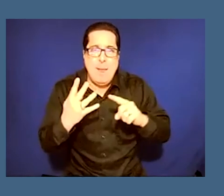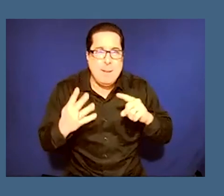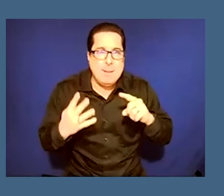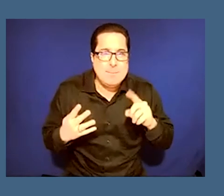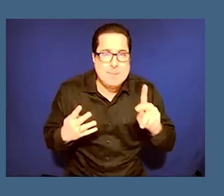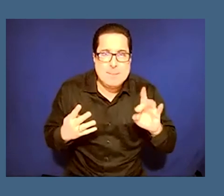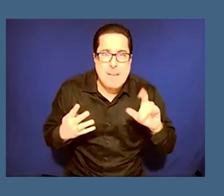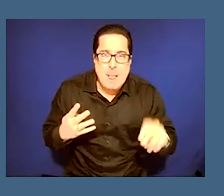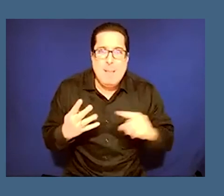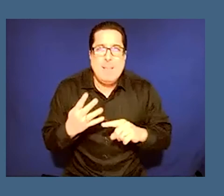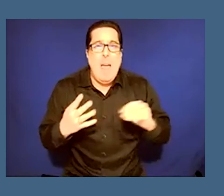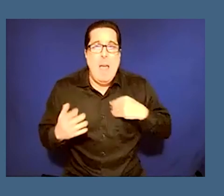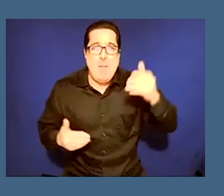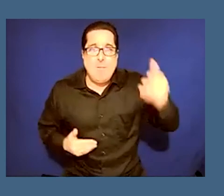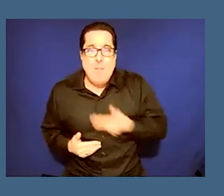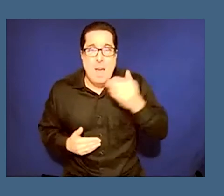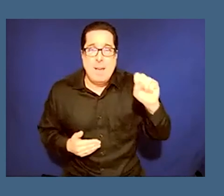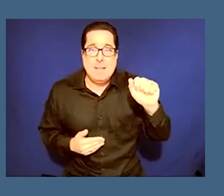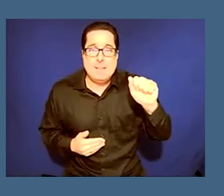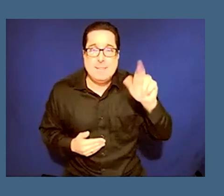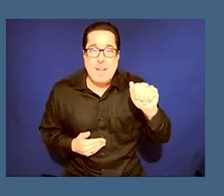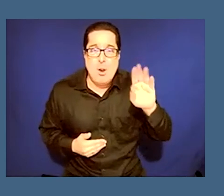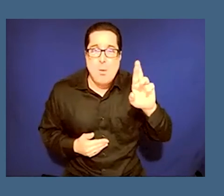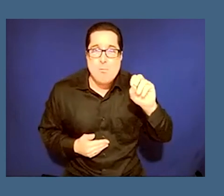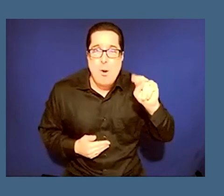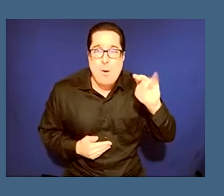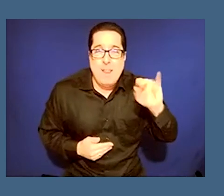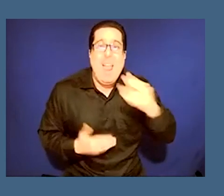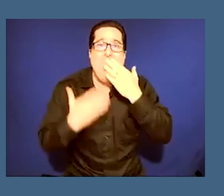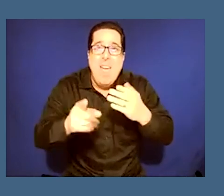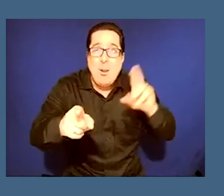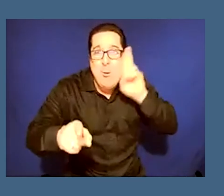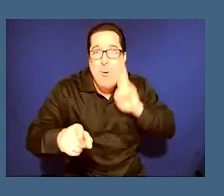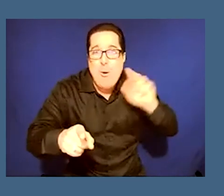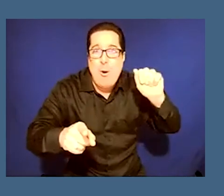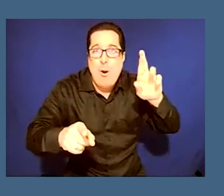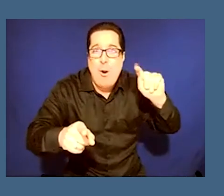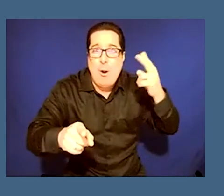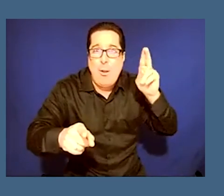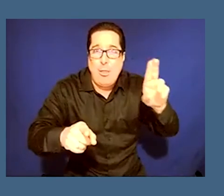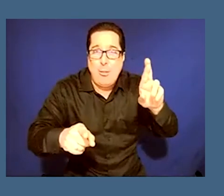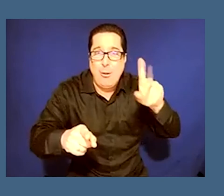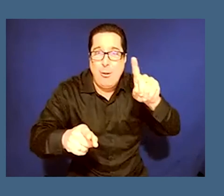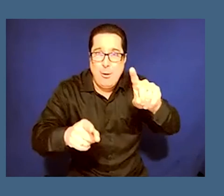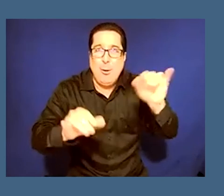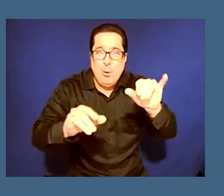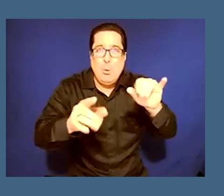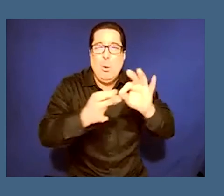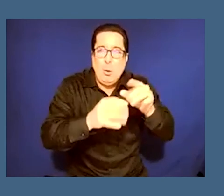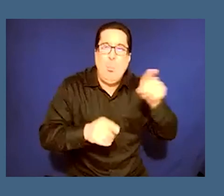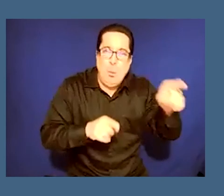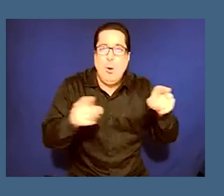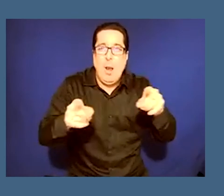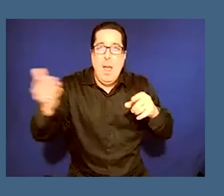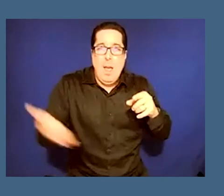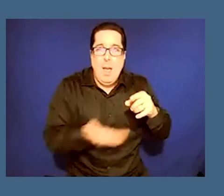sarah bronin back and thank you arthur as well uh invite sarah uh back as we